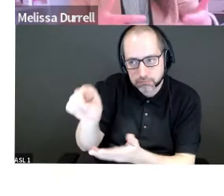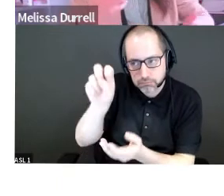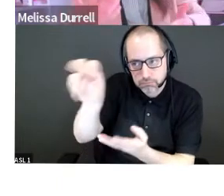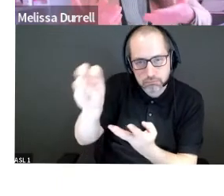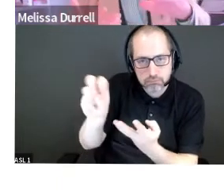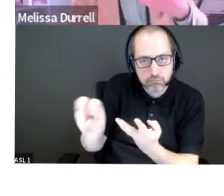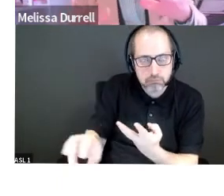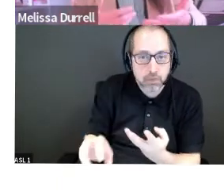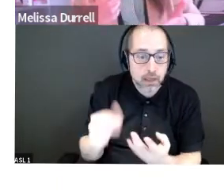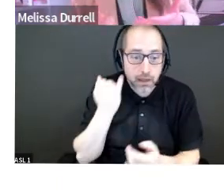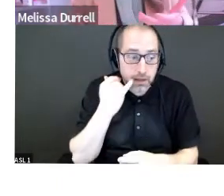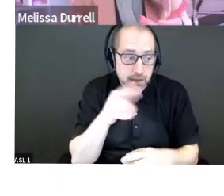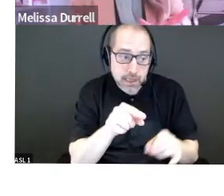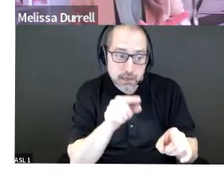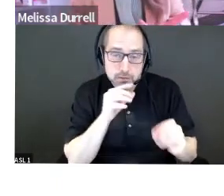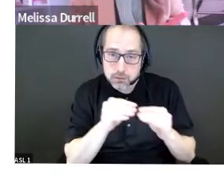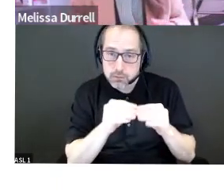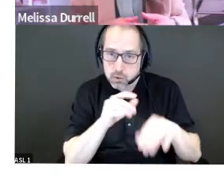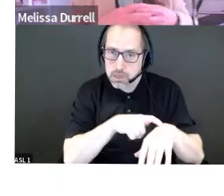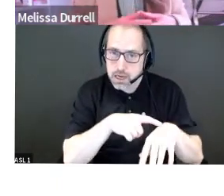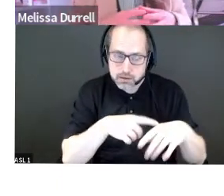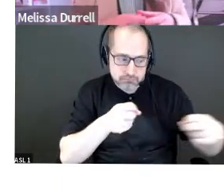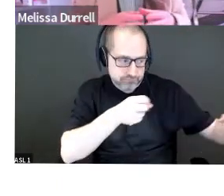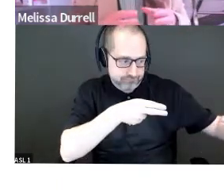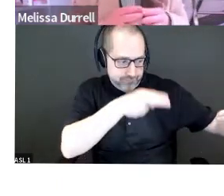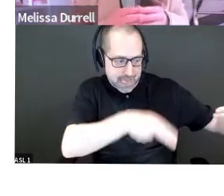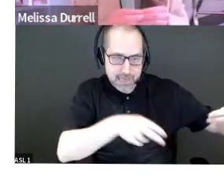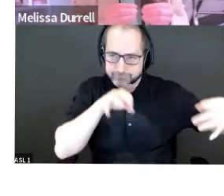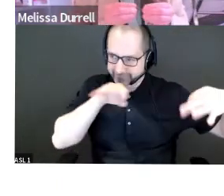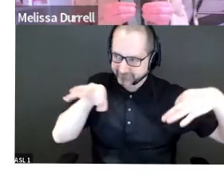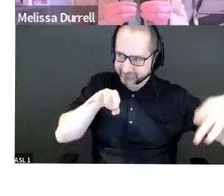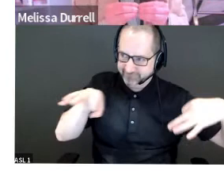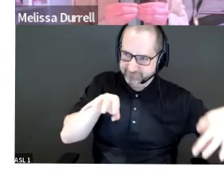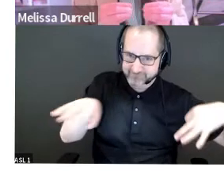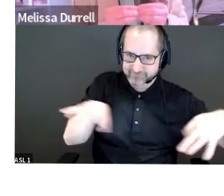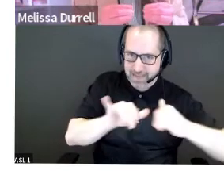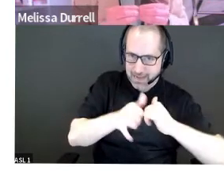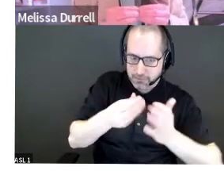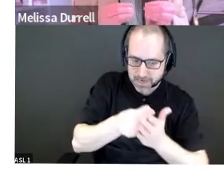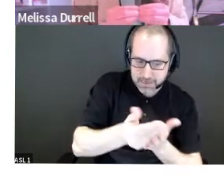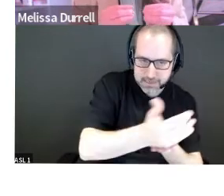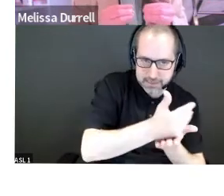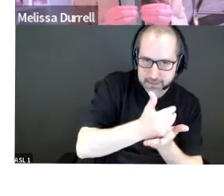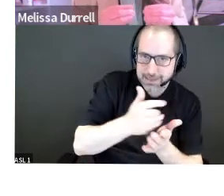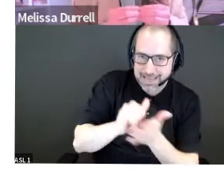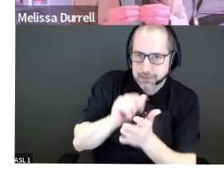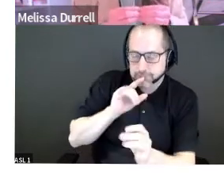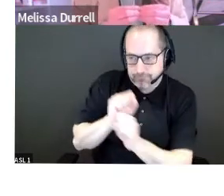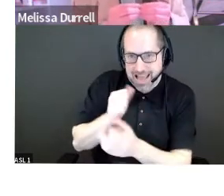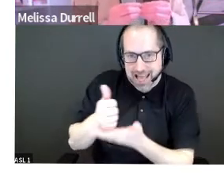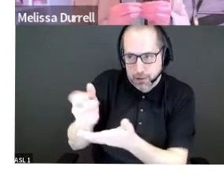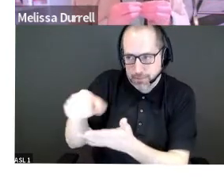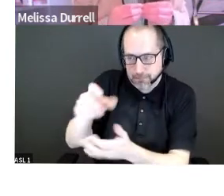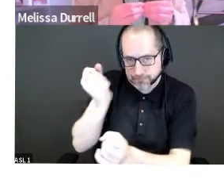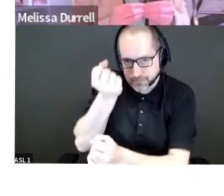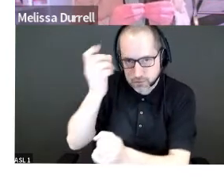it. This is one where you tend to spend a little bit more time because people, this is a really good space for people to understand how you make money.